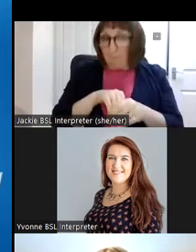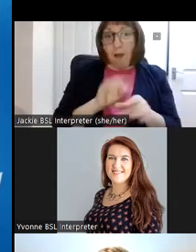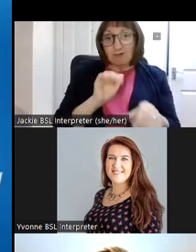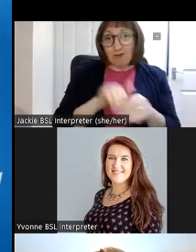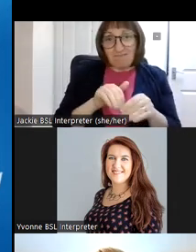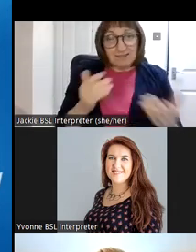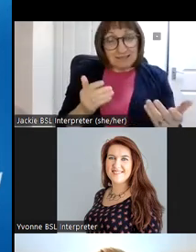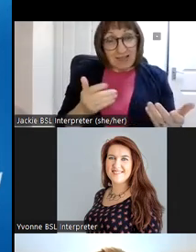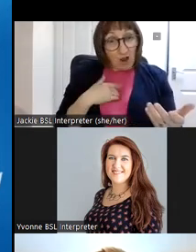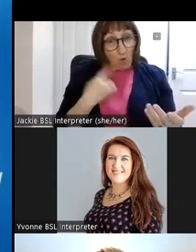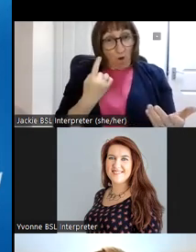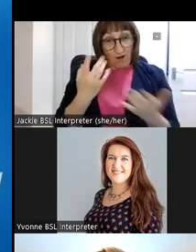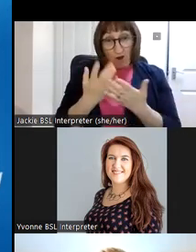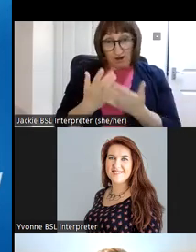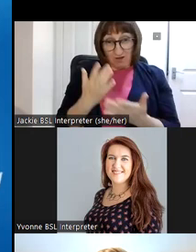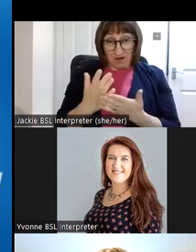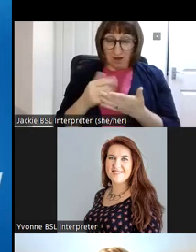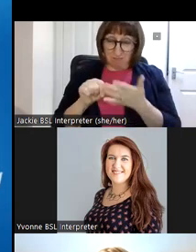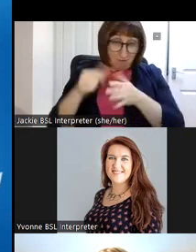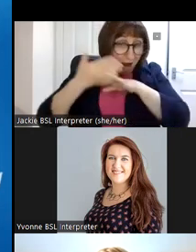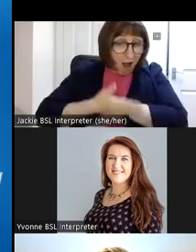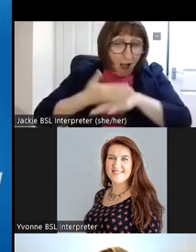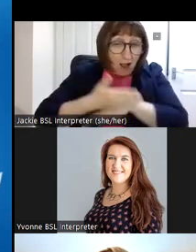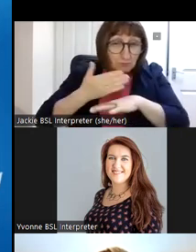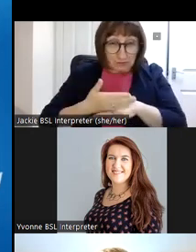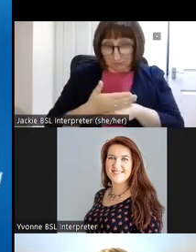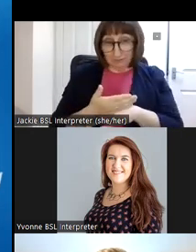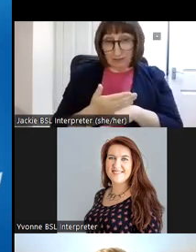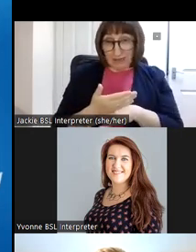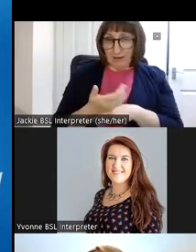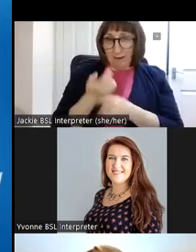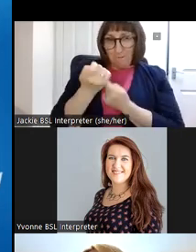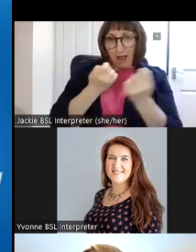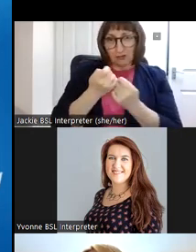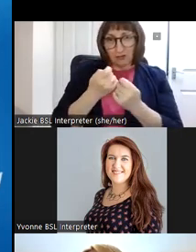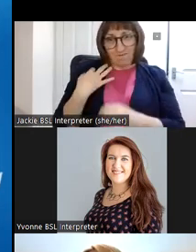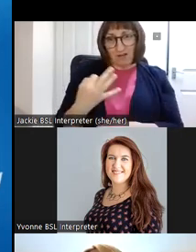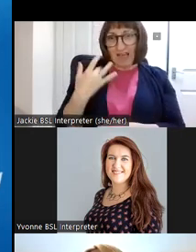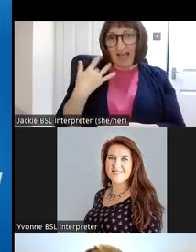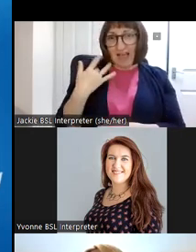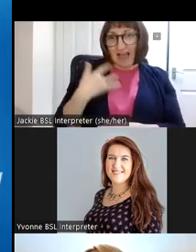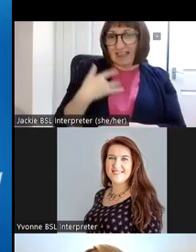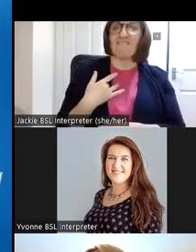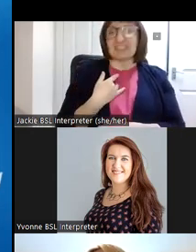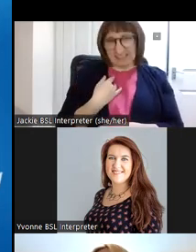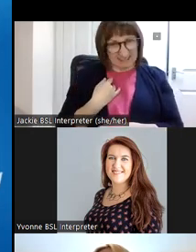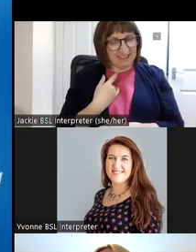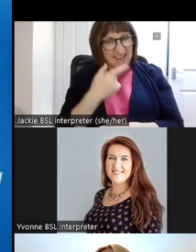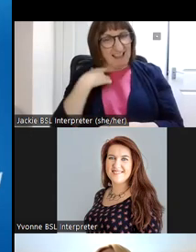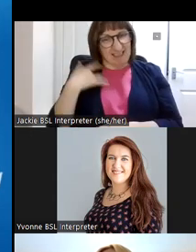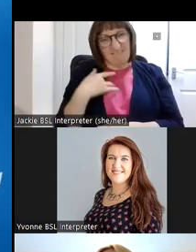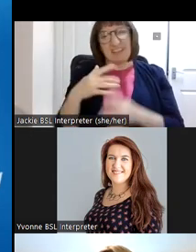so one of our very hard working uh active managing volunteers lives in san jose in california